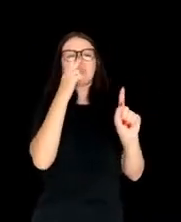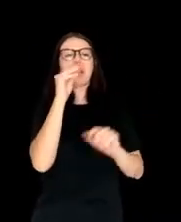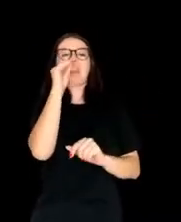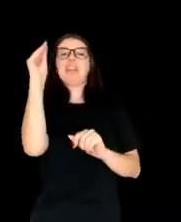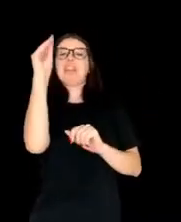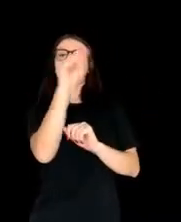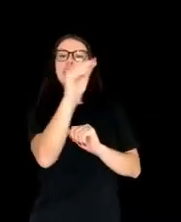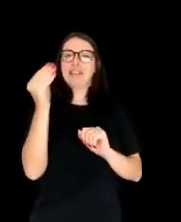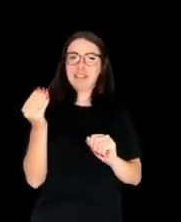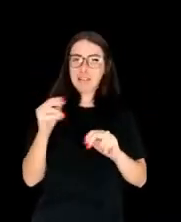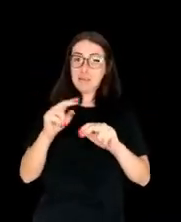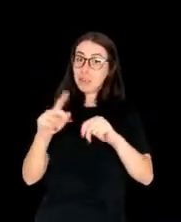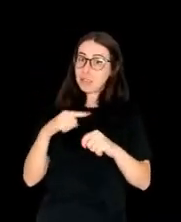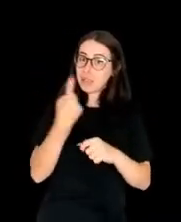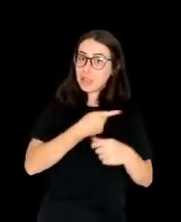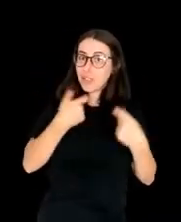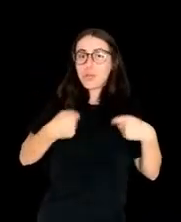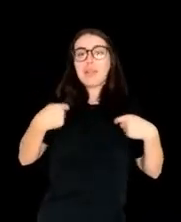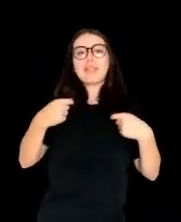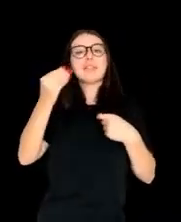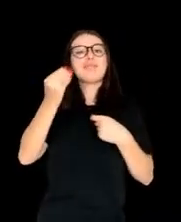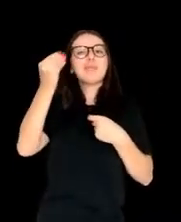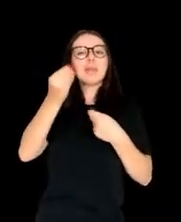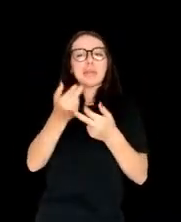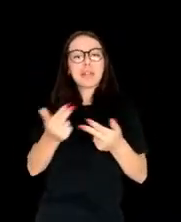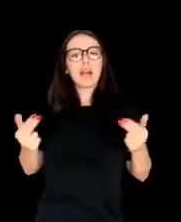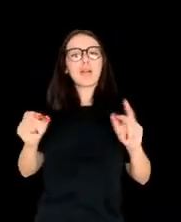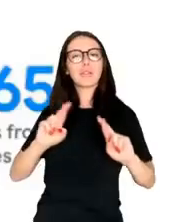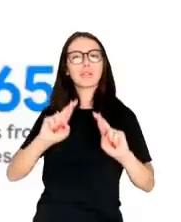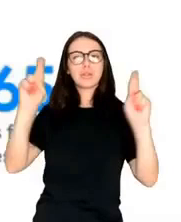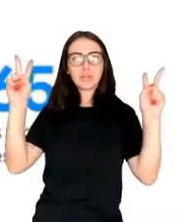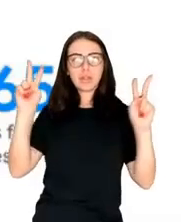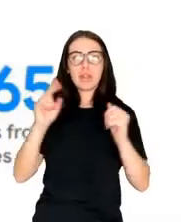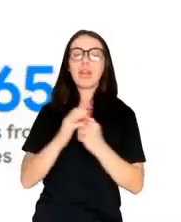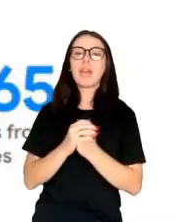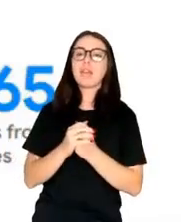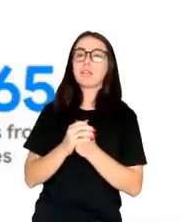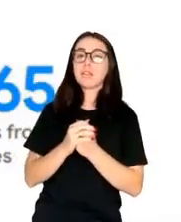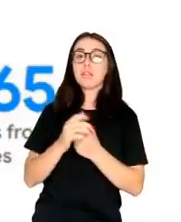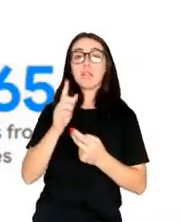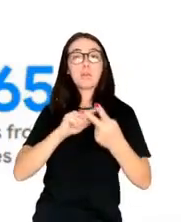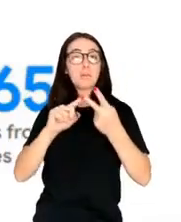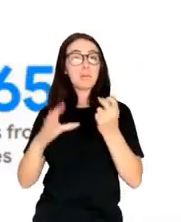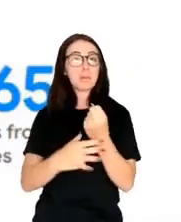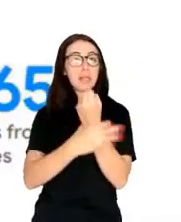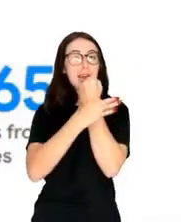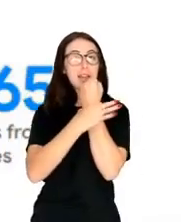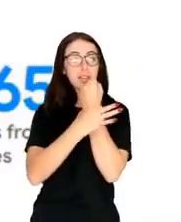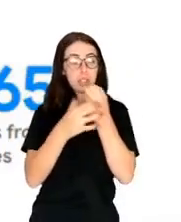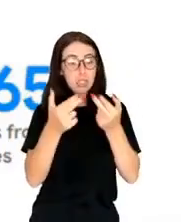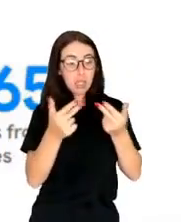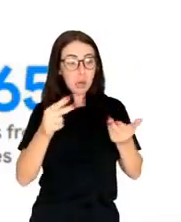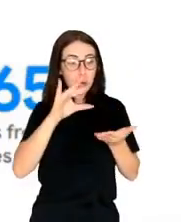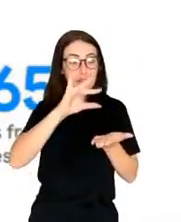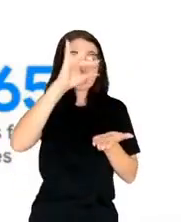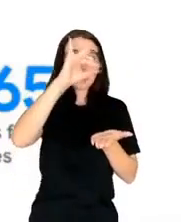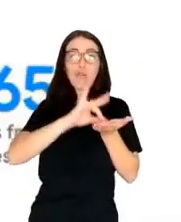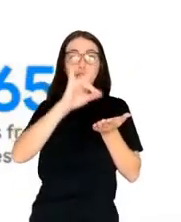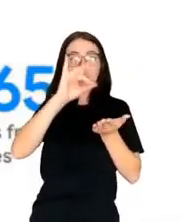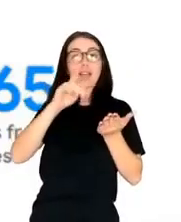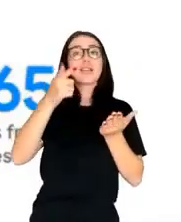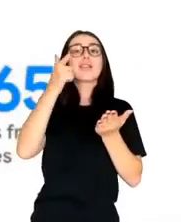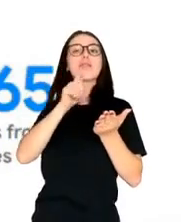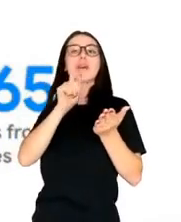sure diverse and authoritative voices are brought into search results, how to reward original reporting over aggregators and